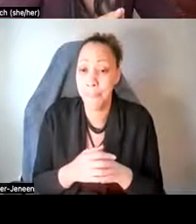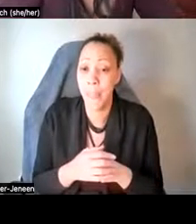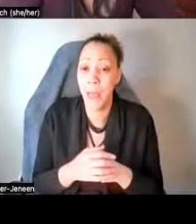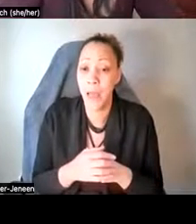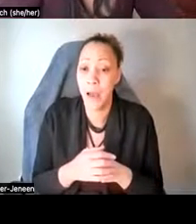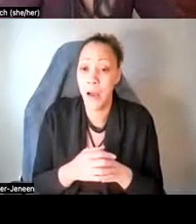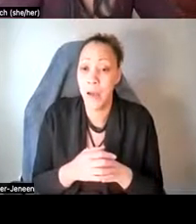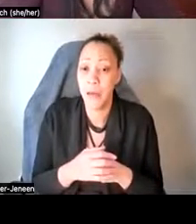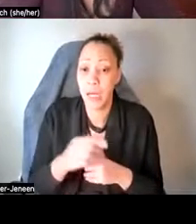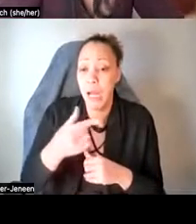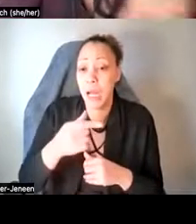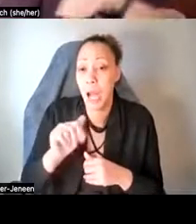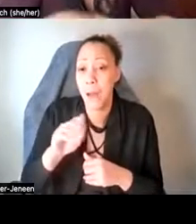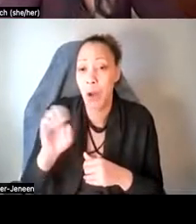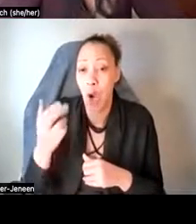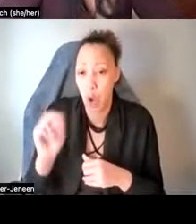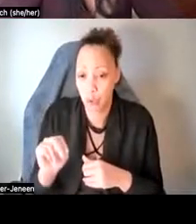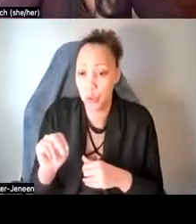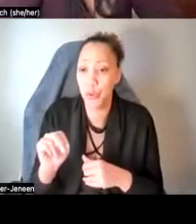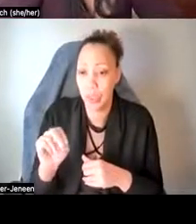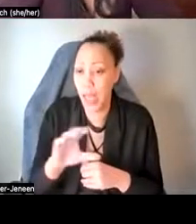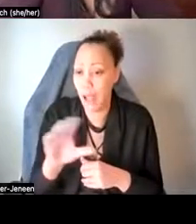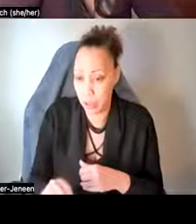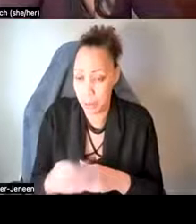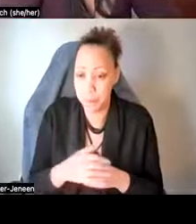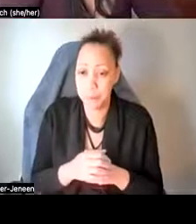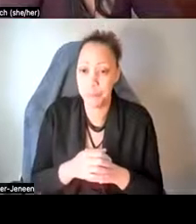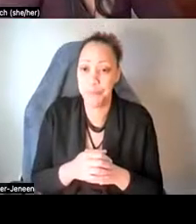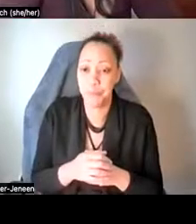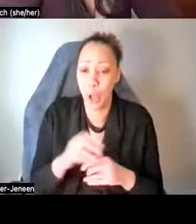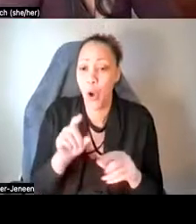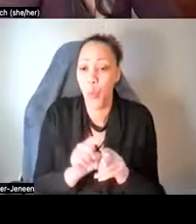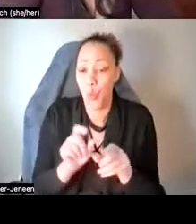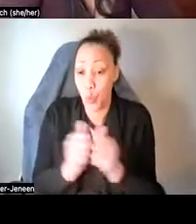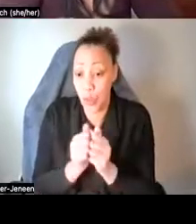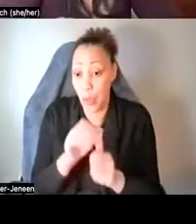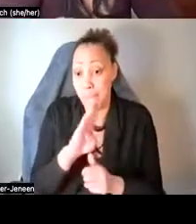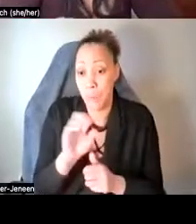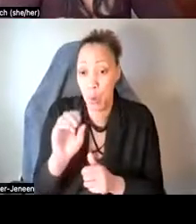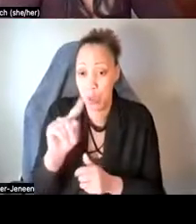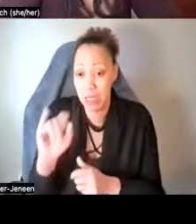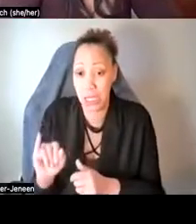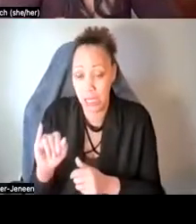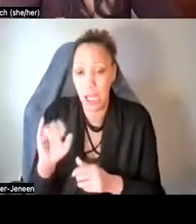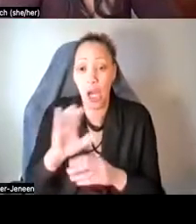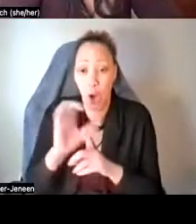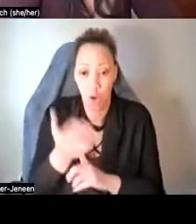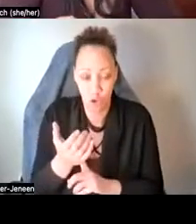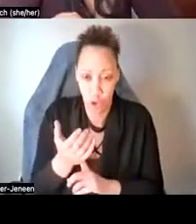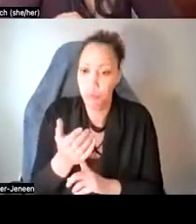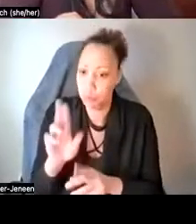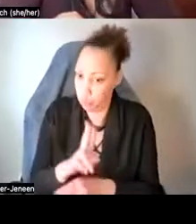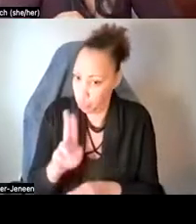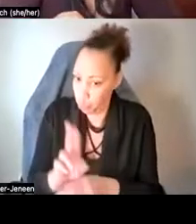in Gabon, um, Africa, um, with the Bwiti culture. So, uh, they have a long history of indigenous use